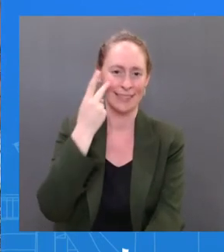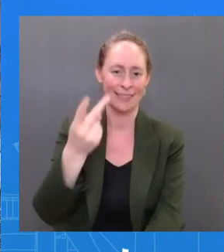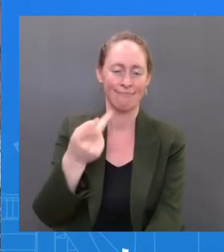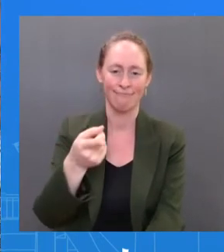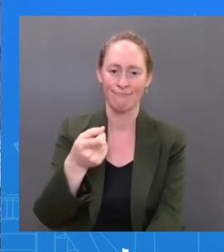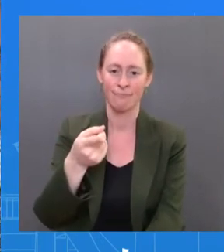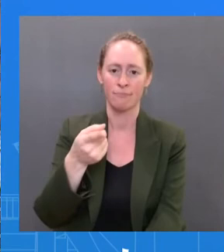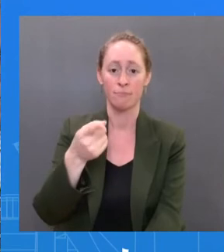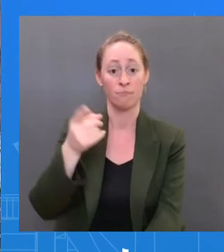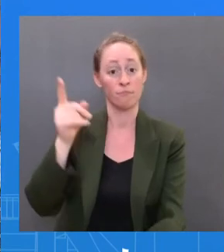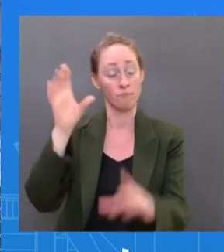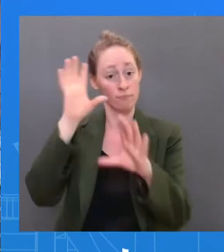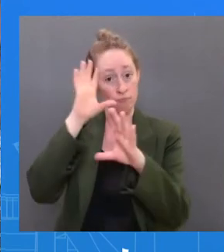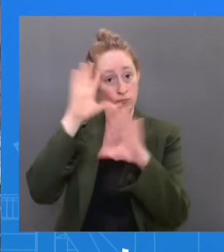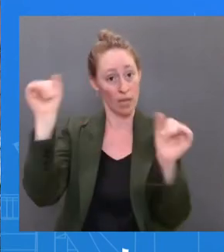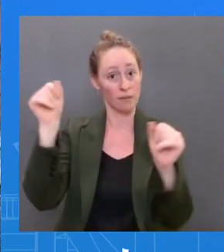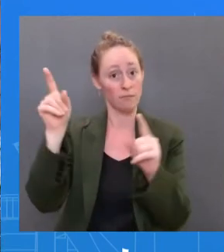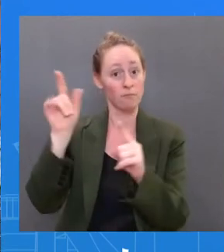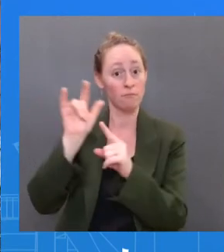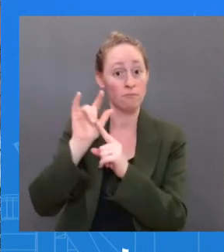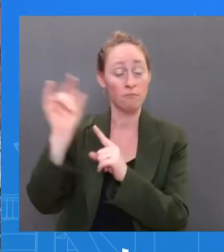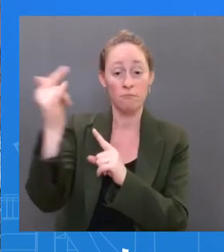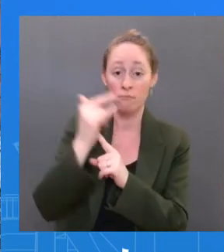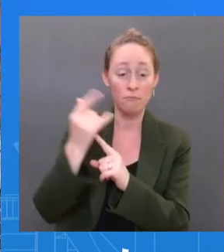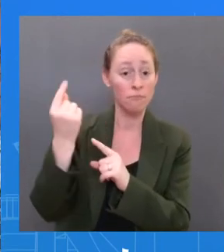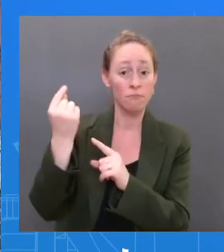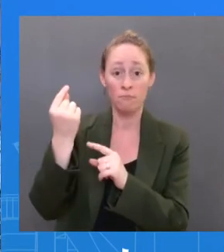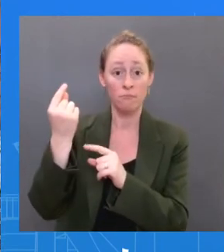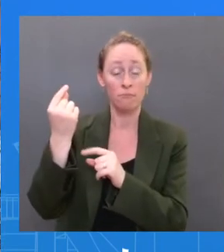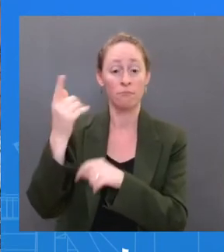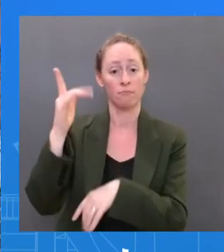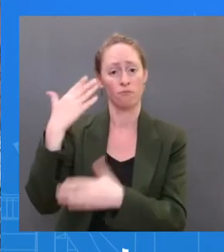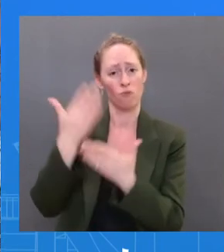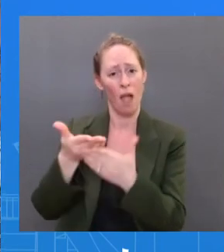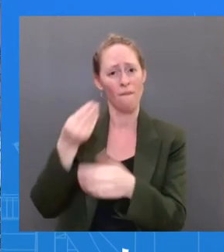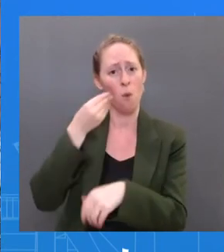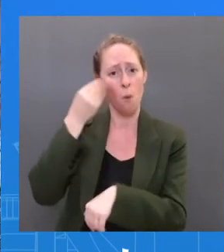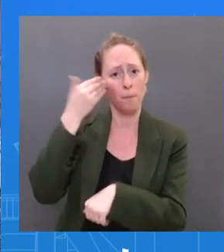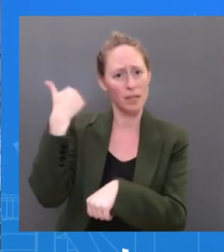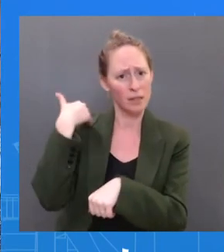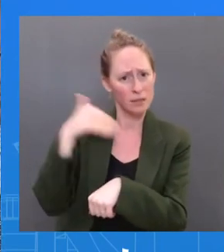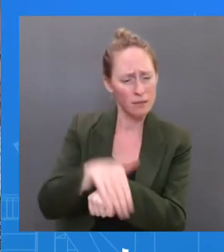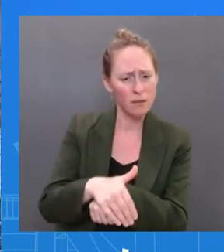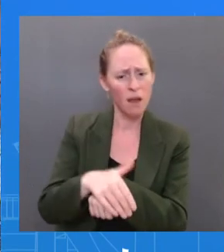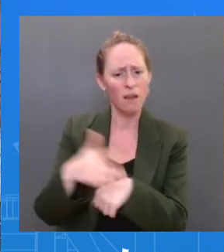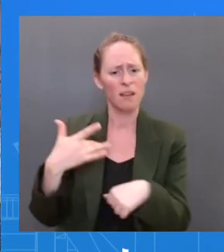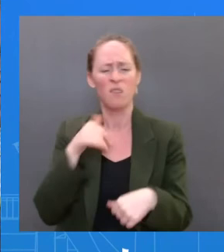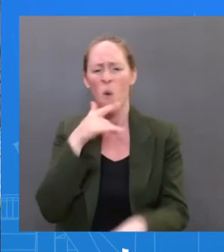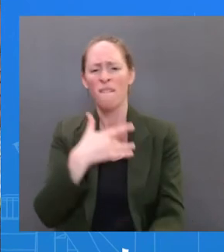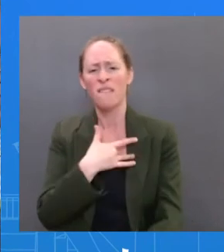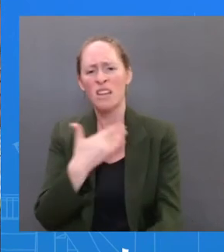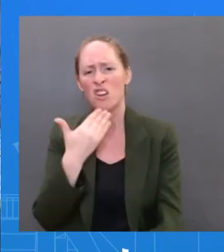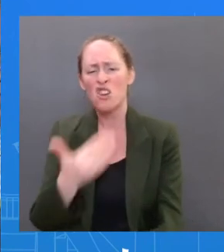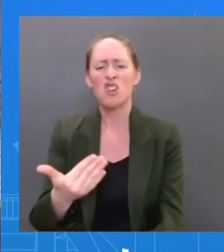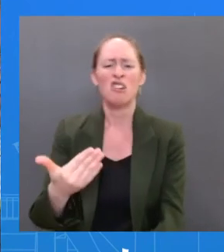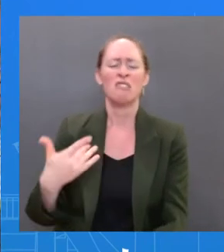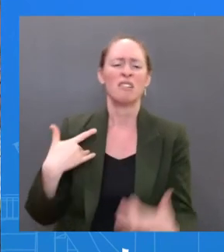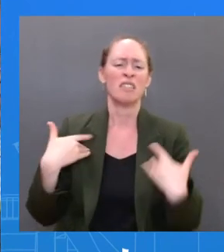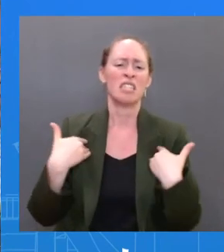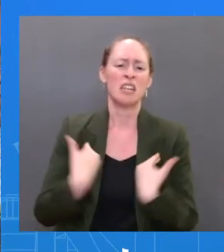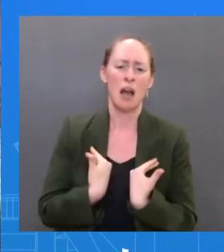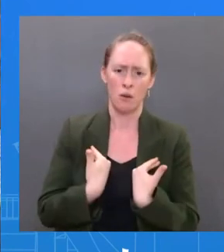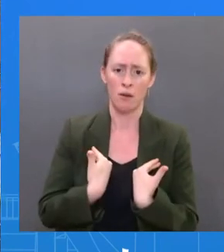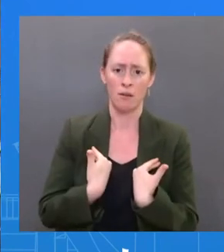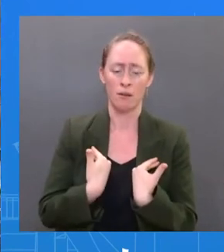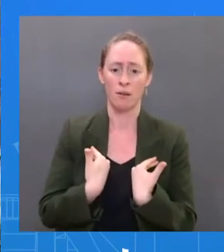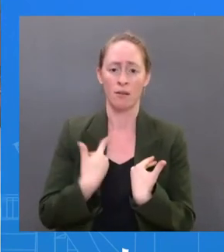night. He was — he felt a little tired. He felt a little restless sleep. I think most of us who traveled yesterday were probably a little tired by the